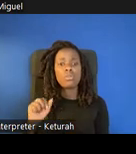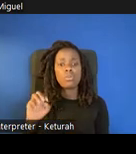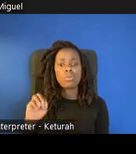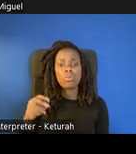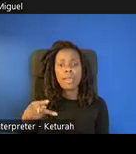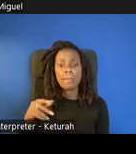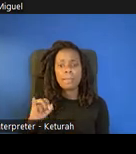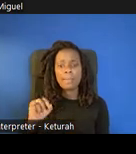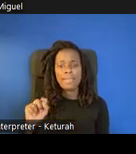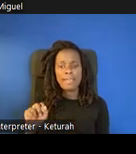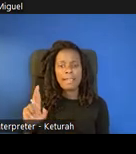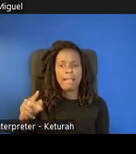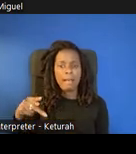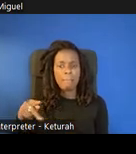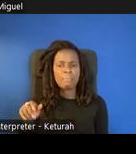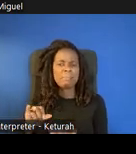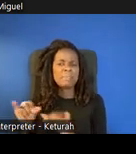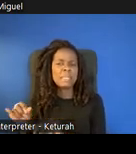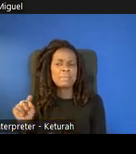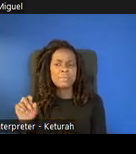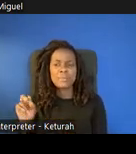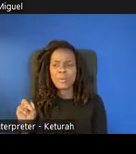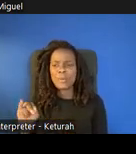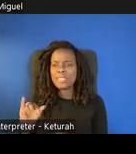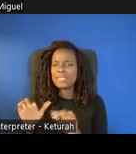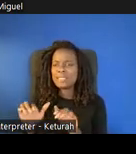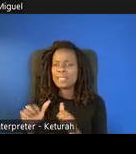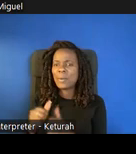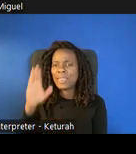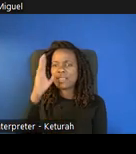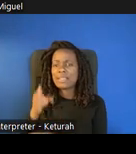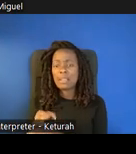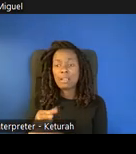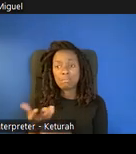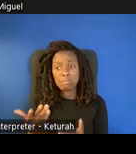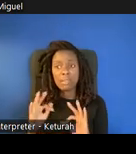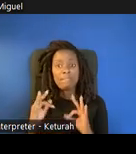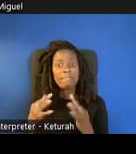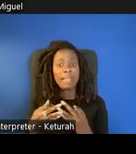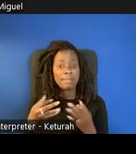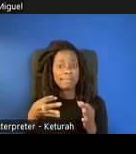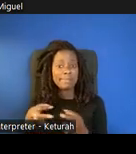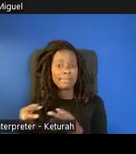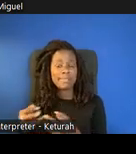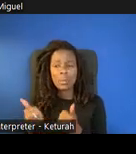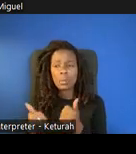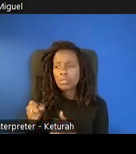son. He had things about pushing and pulling so families can choose whatever book is going to interest their kid.